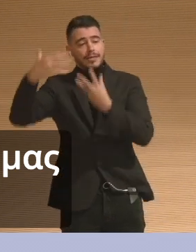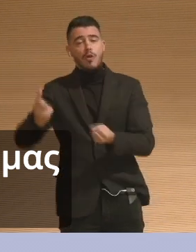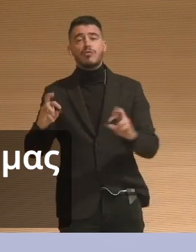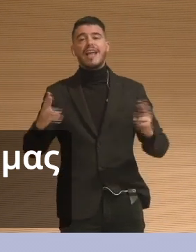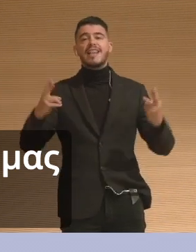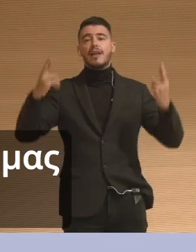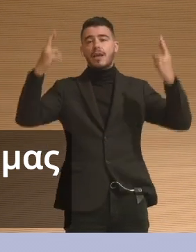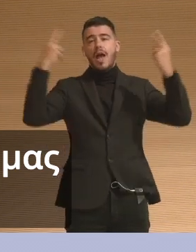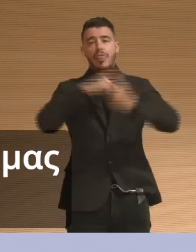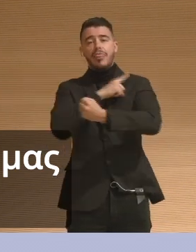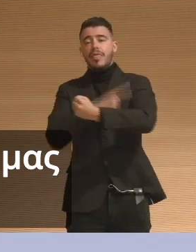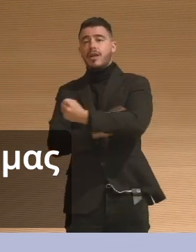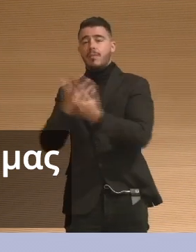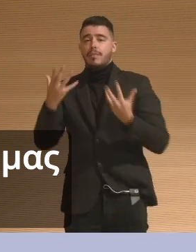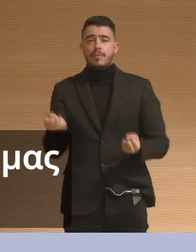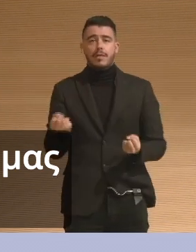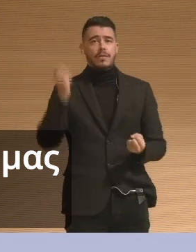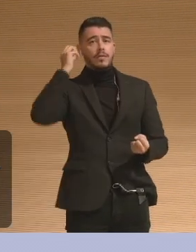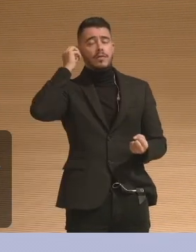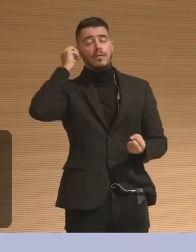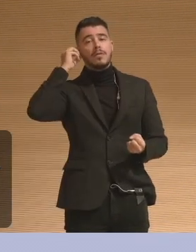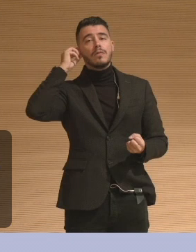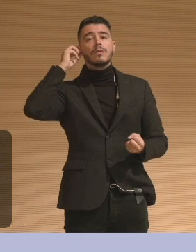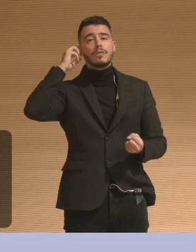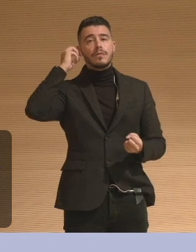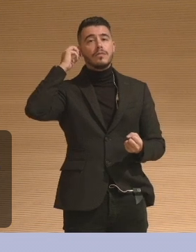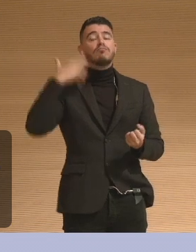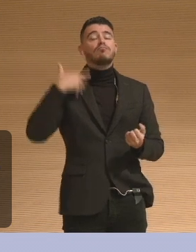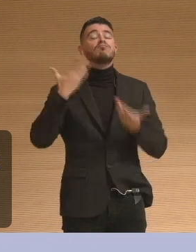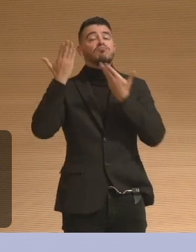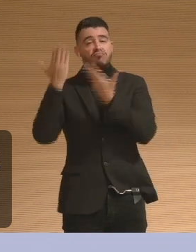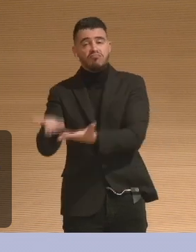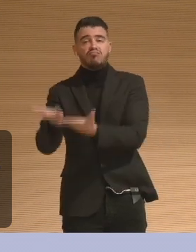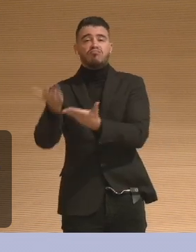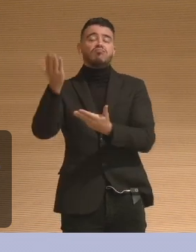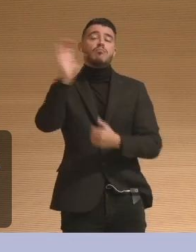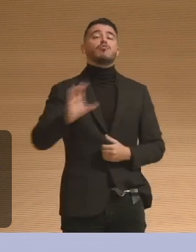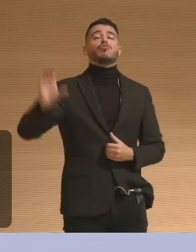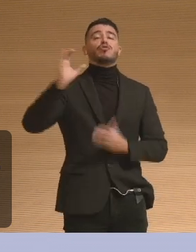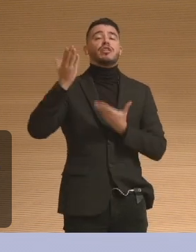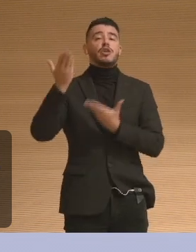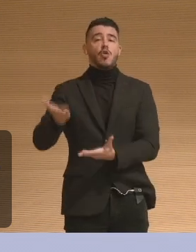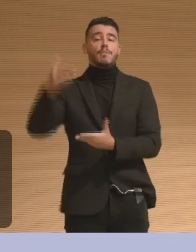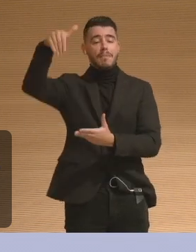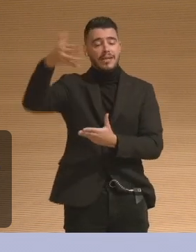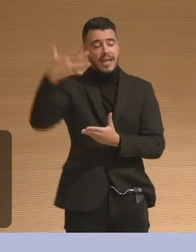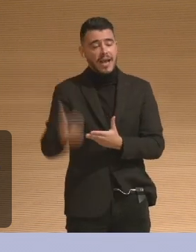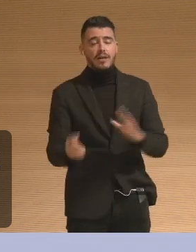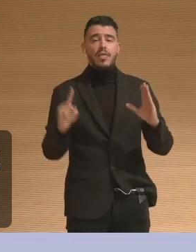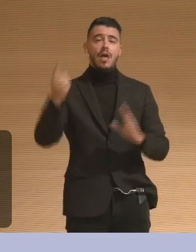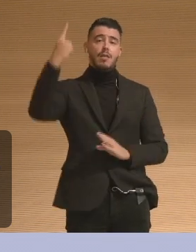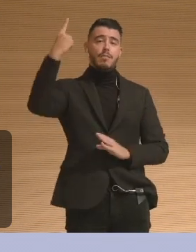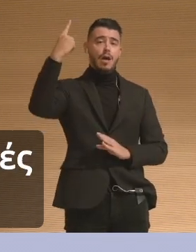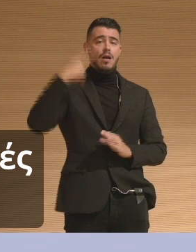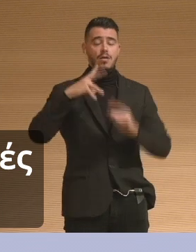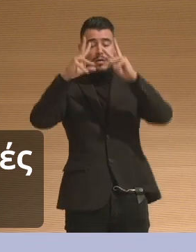I believe, healing in healthful environments? So, I set off to find some data and to do some evidence-based